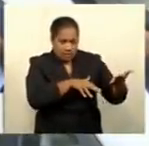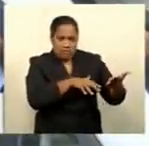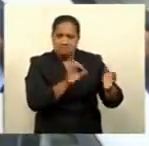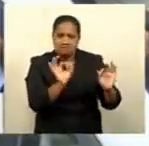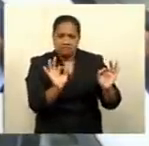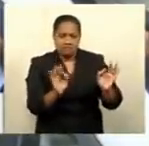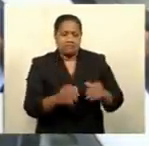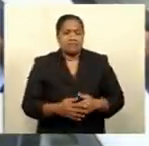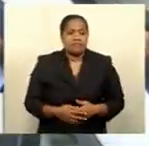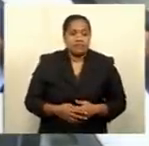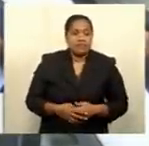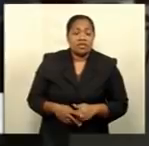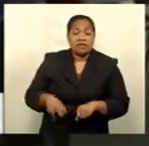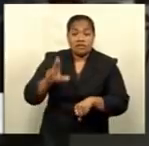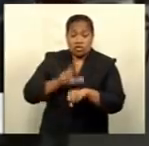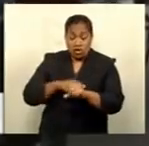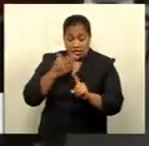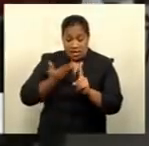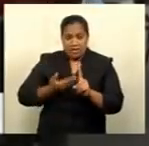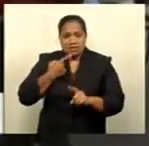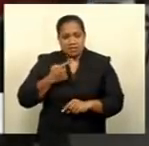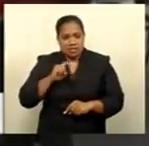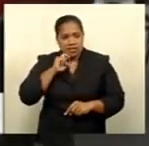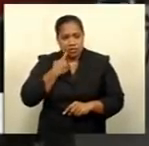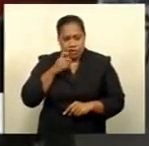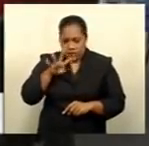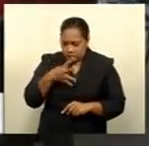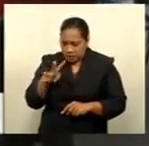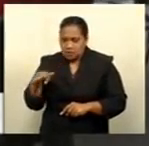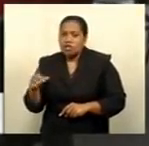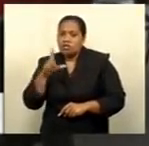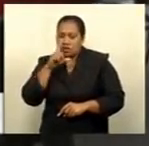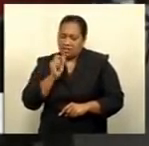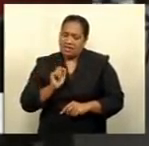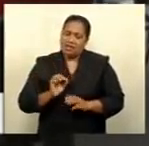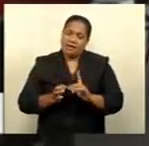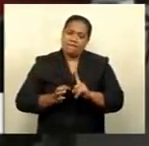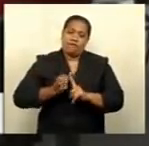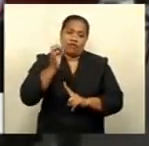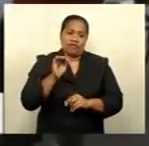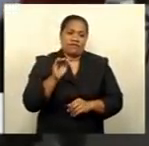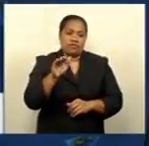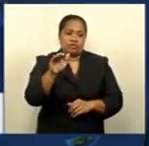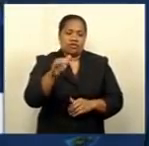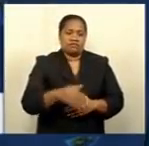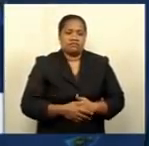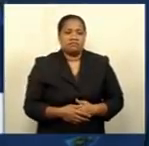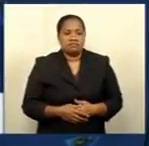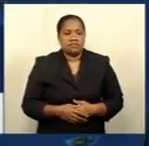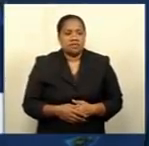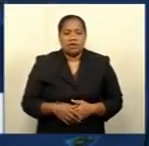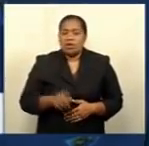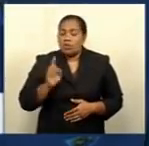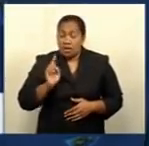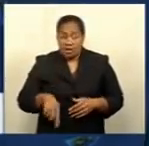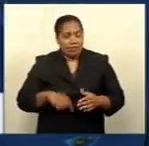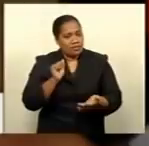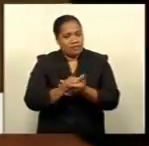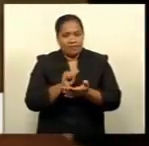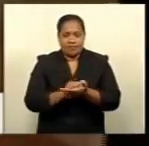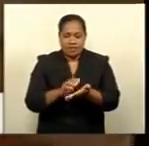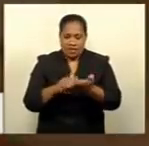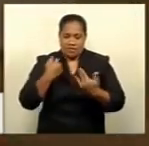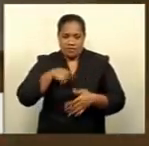Force, Dr. Rachel Davies says they will look into improving these for future reference. This will definitely help us clean up our data, and